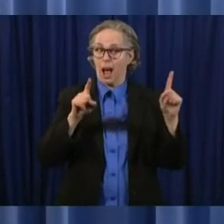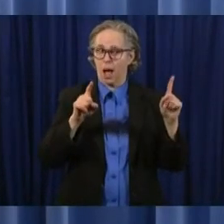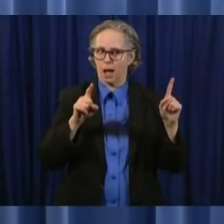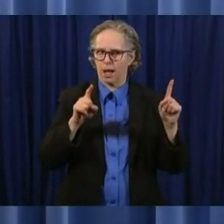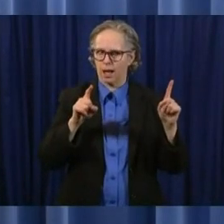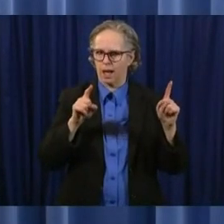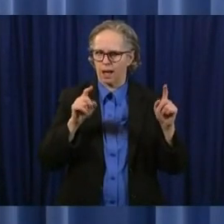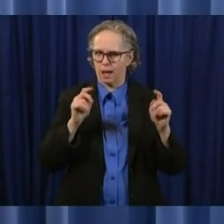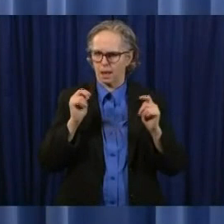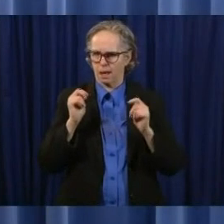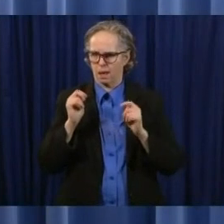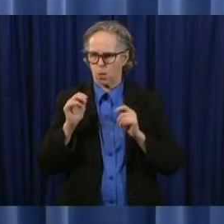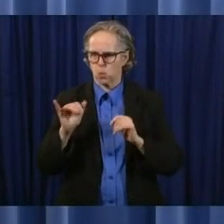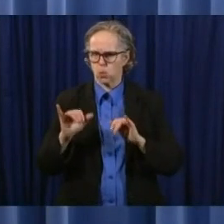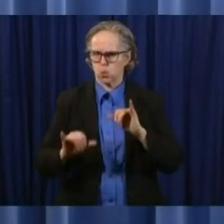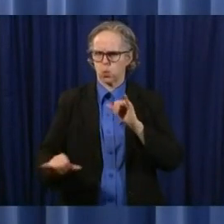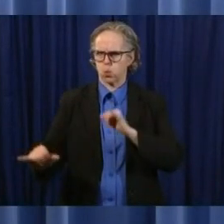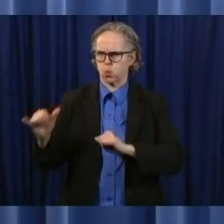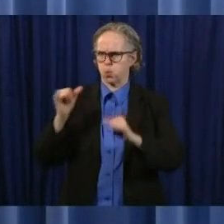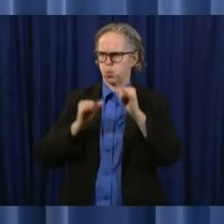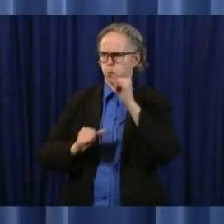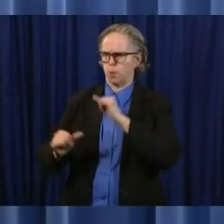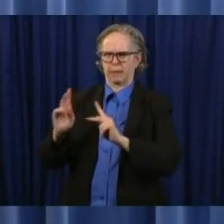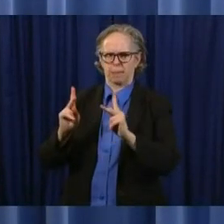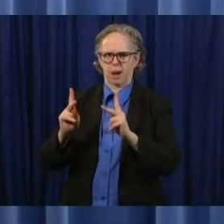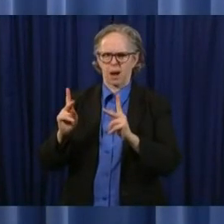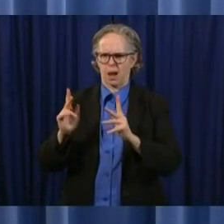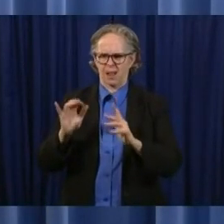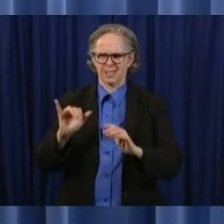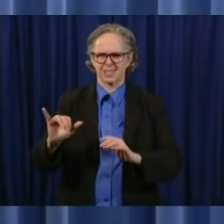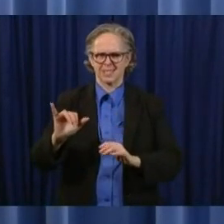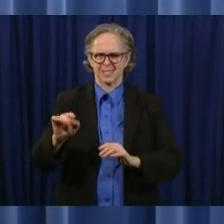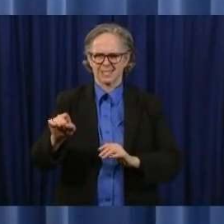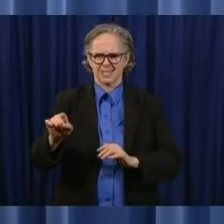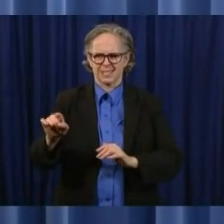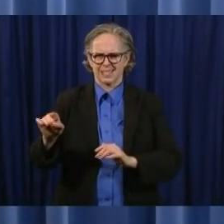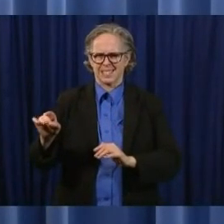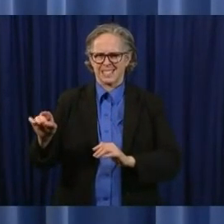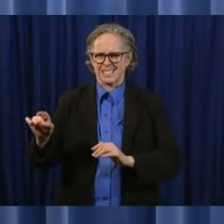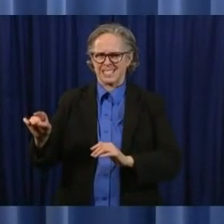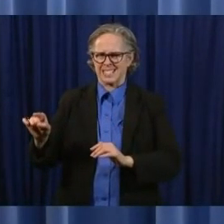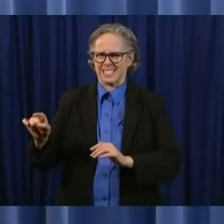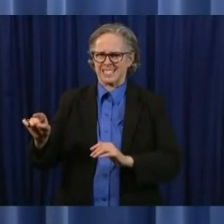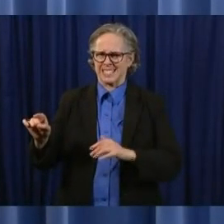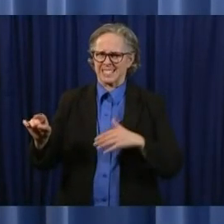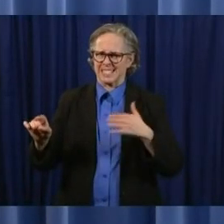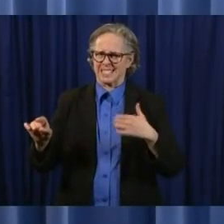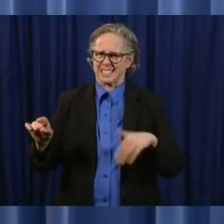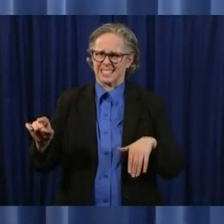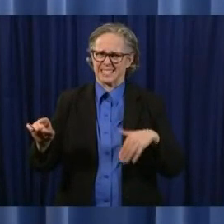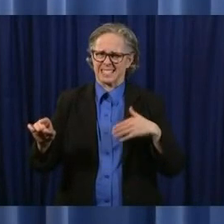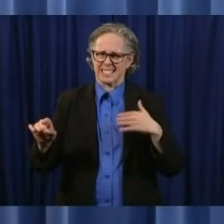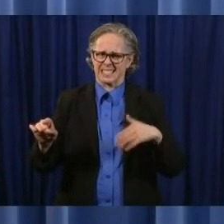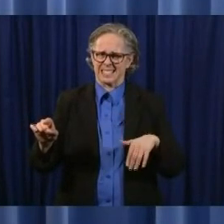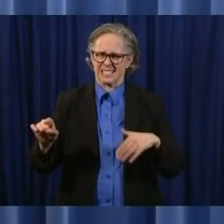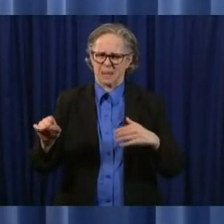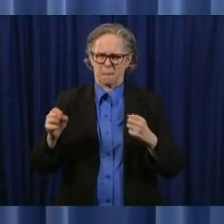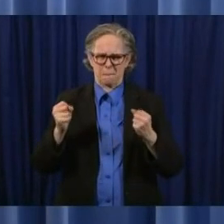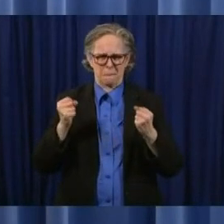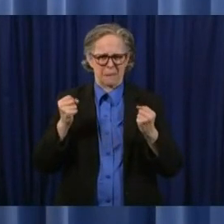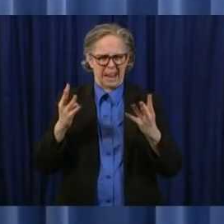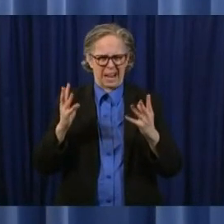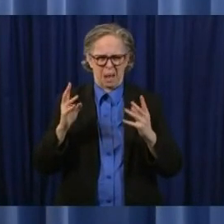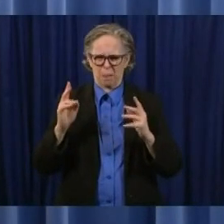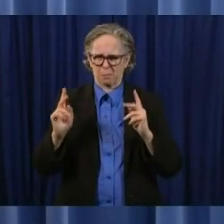for people going into stores that this was something that a significant number of ohioans just